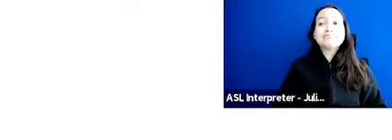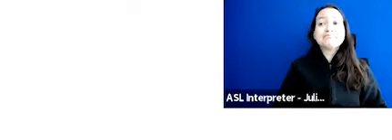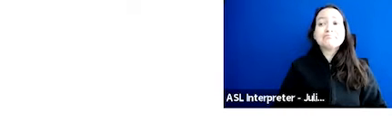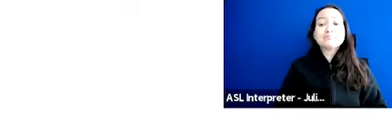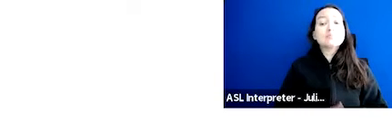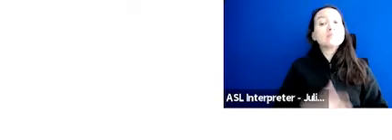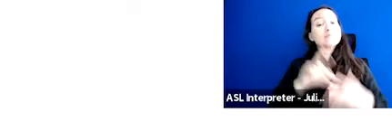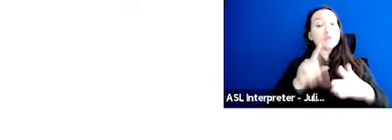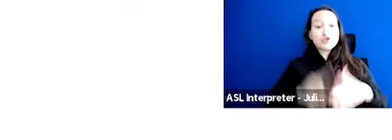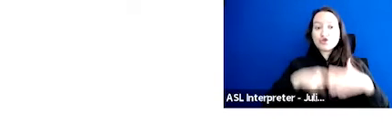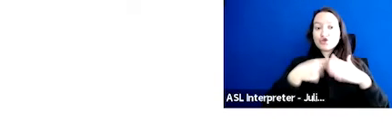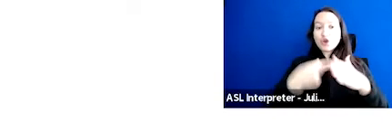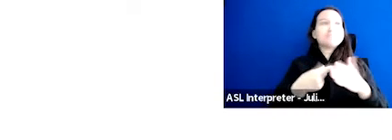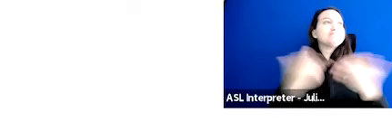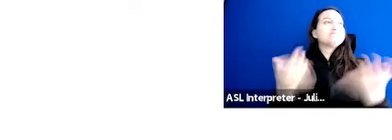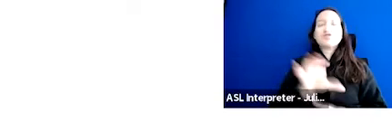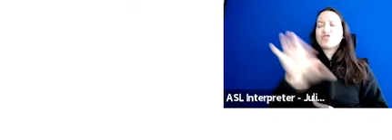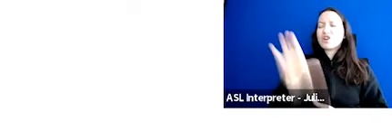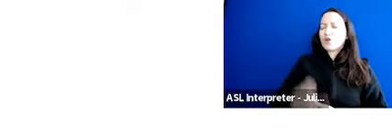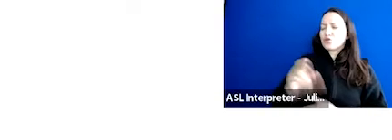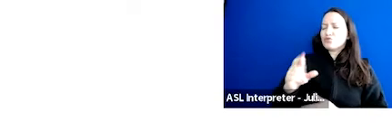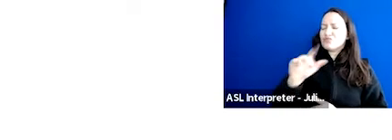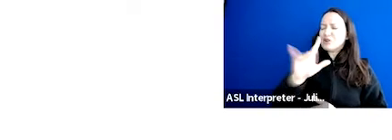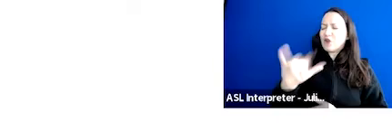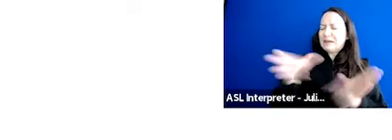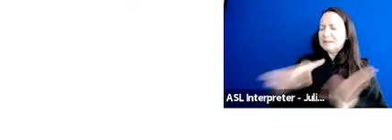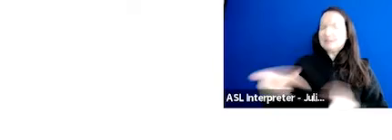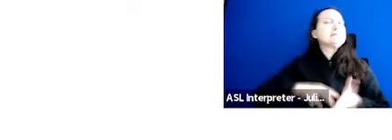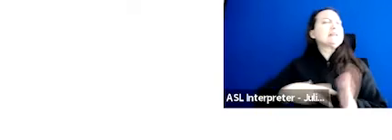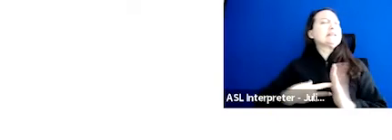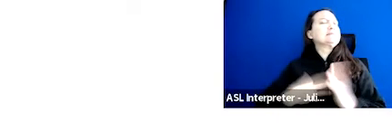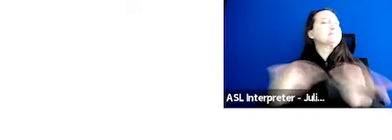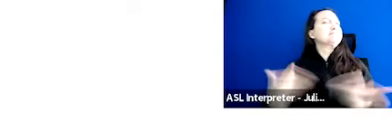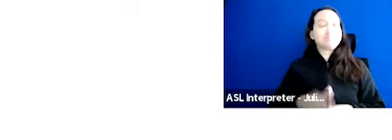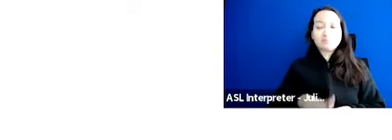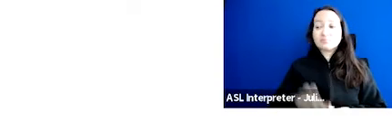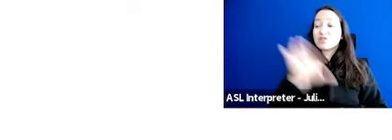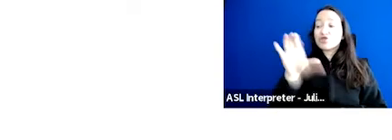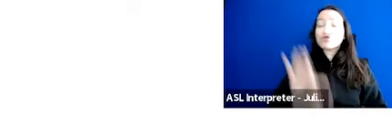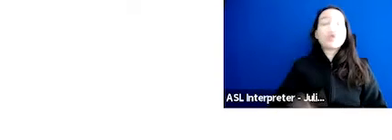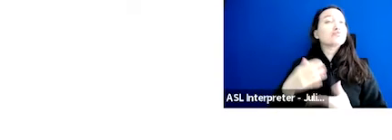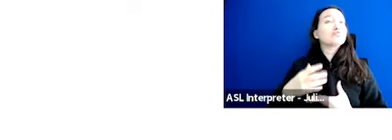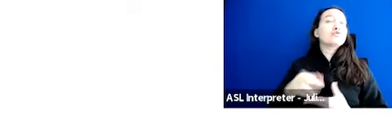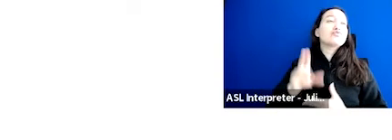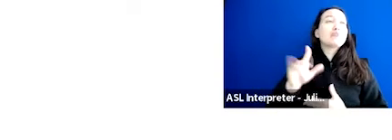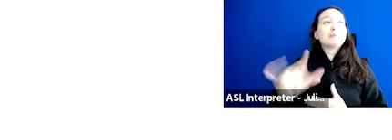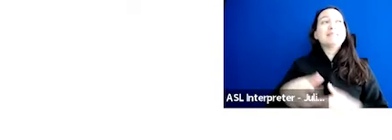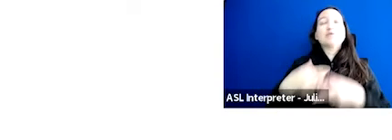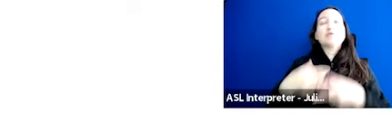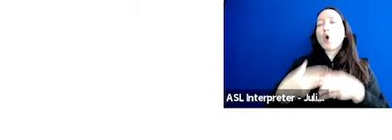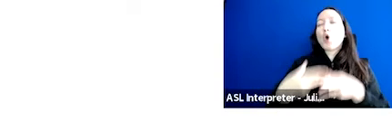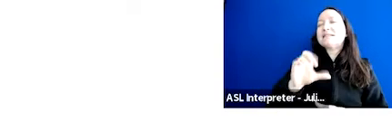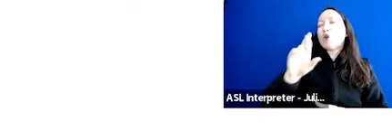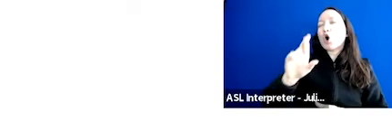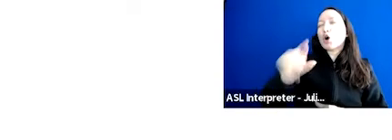to begin, what is the Chicago Recovery Plan? Chicago Republic Recovery Plan, or CRP for short,